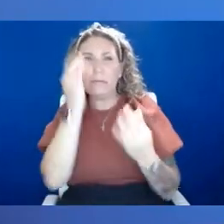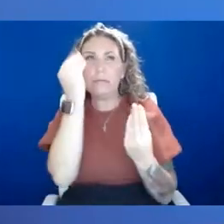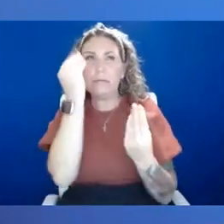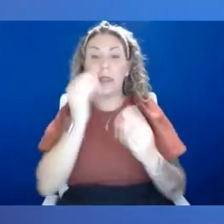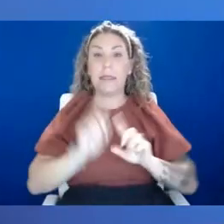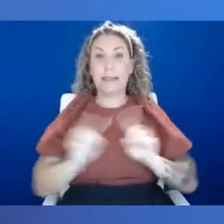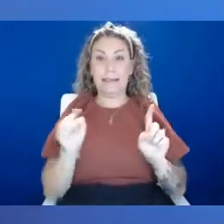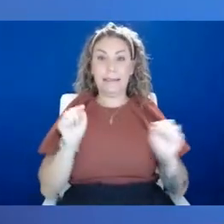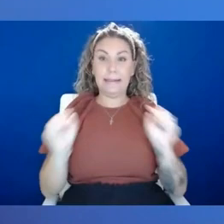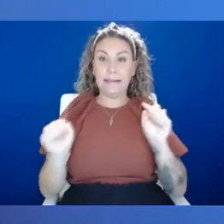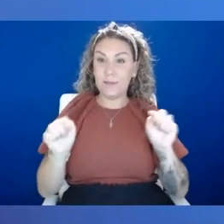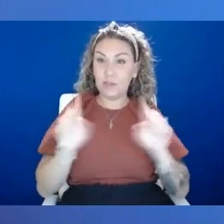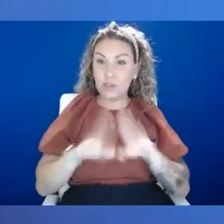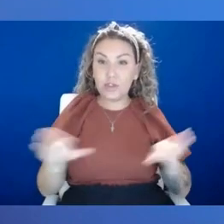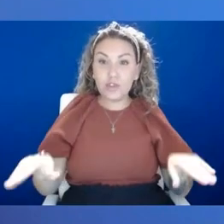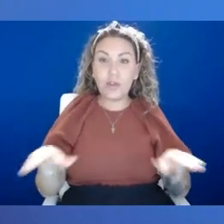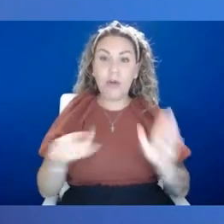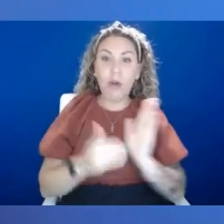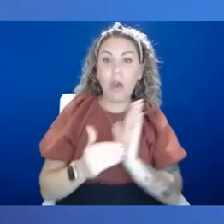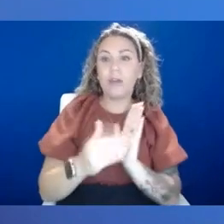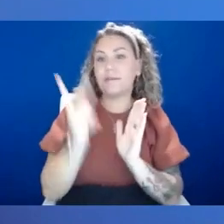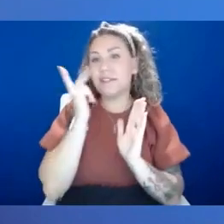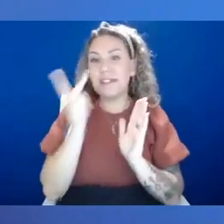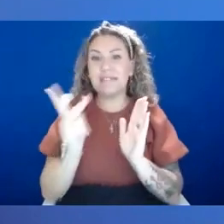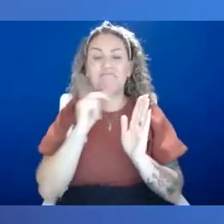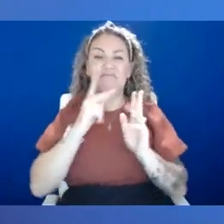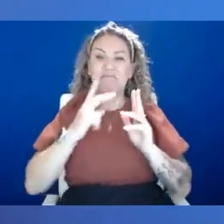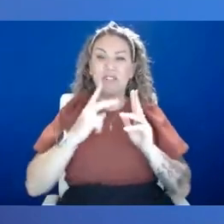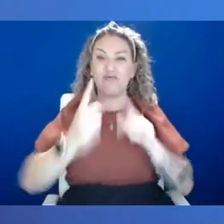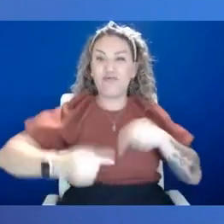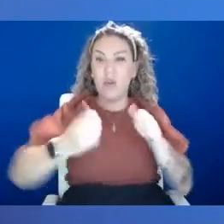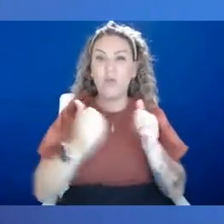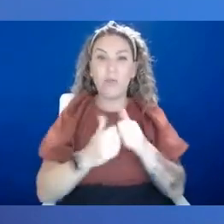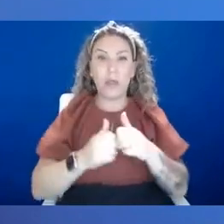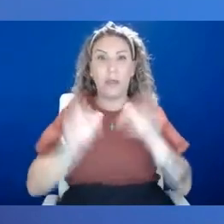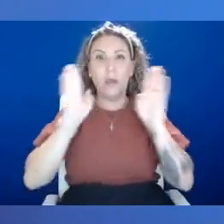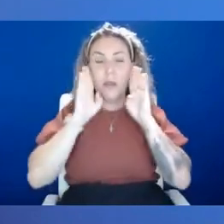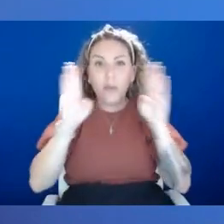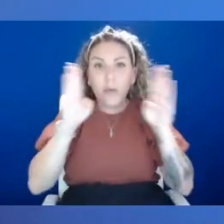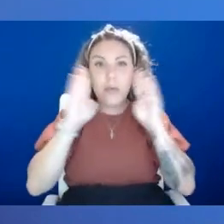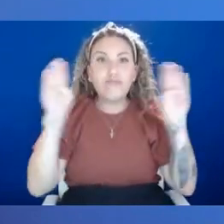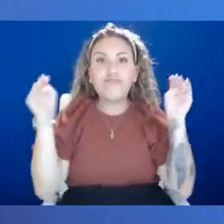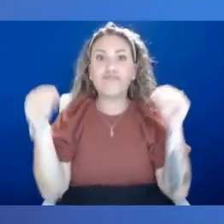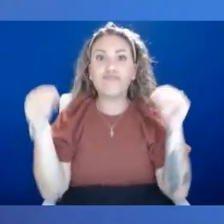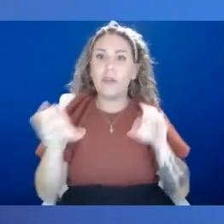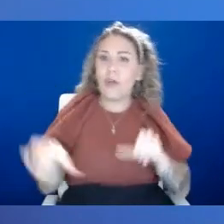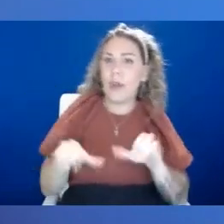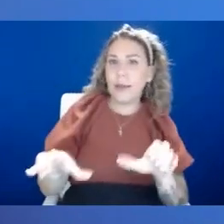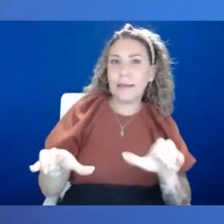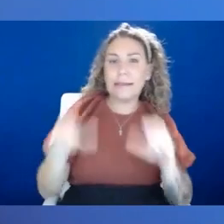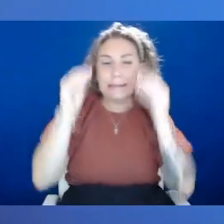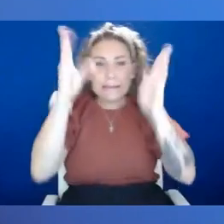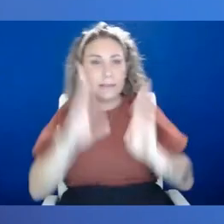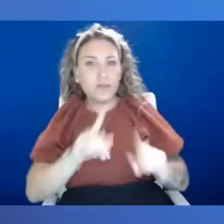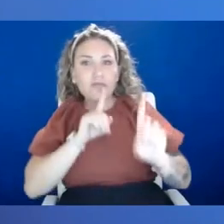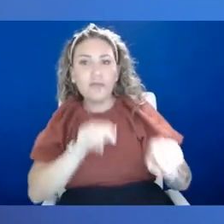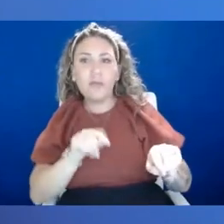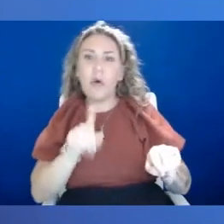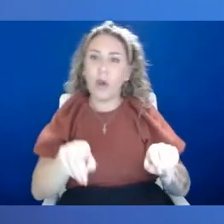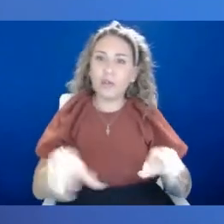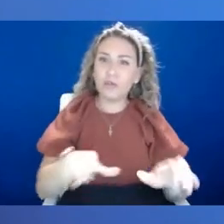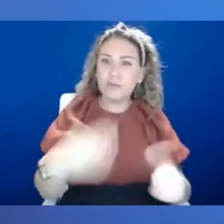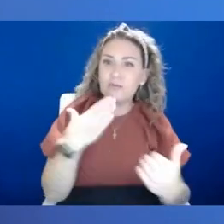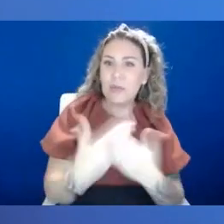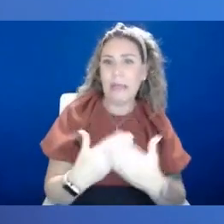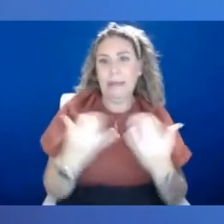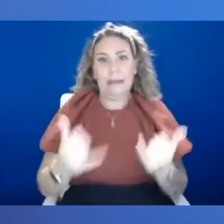often see difficulties with concentration, an increase in activity level. Teachers are reporting, well, they were doing really well, and now they're not focusing. Now they're